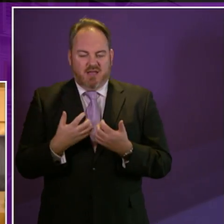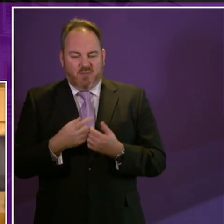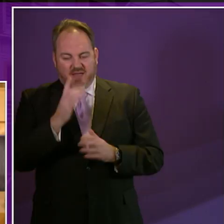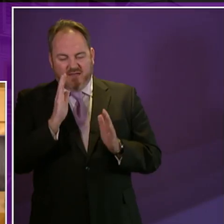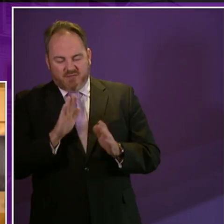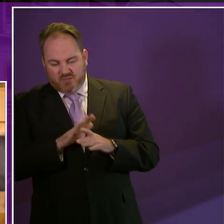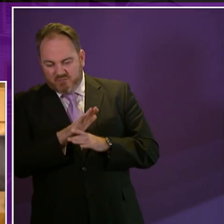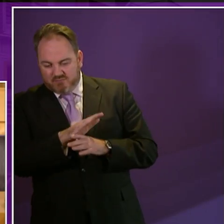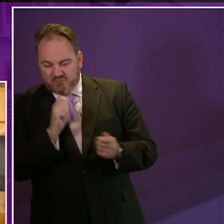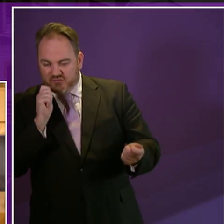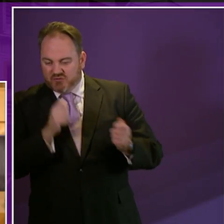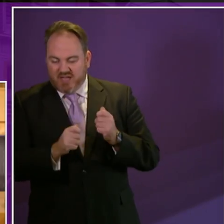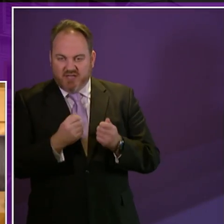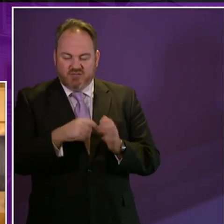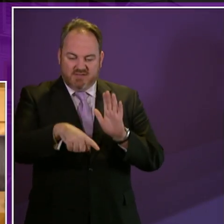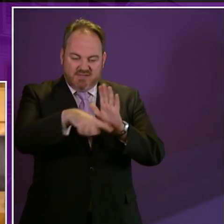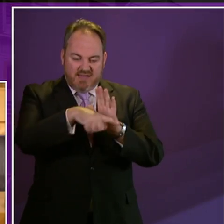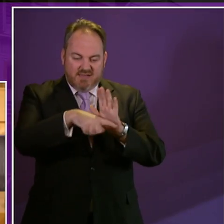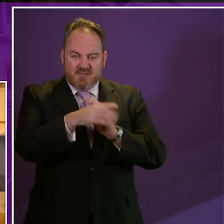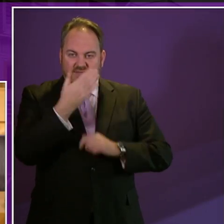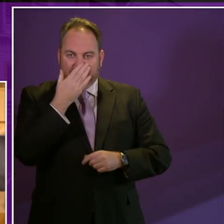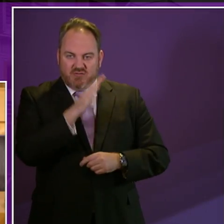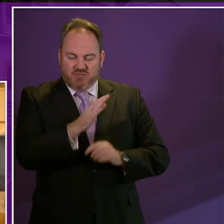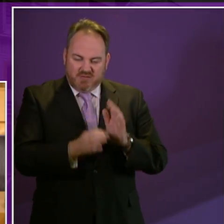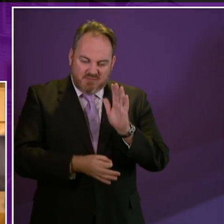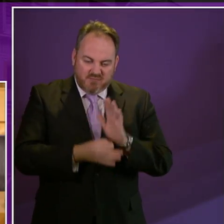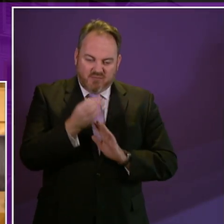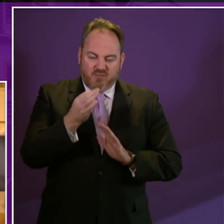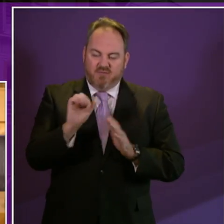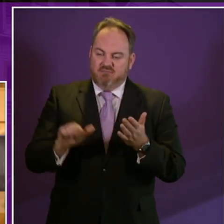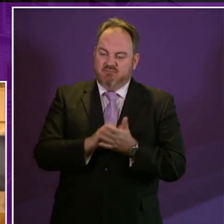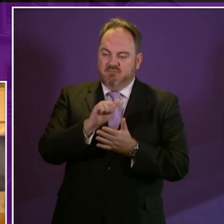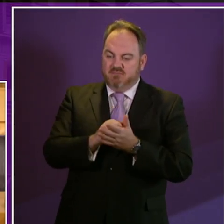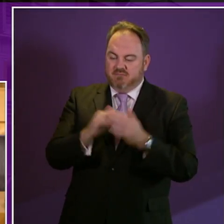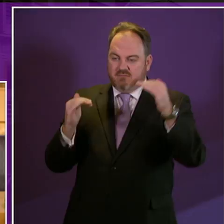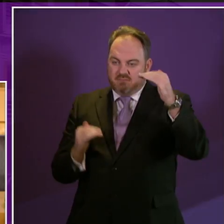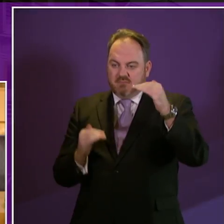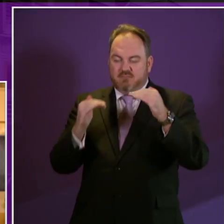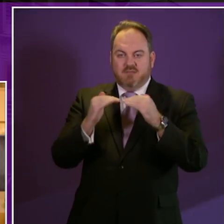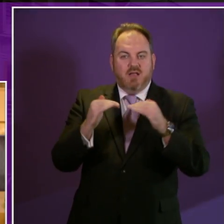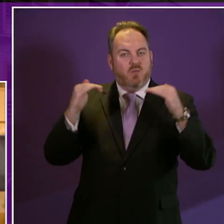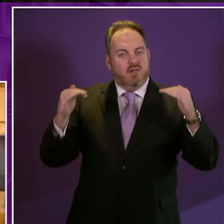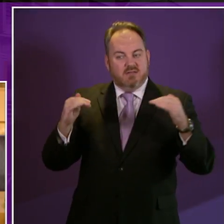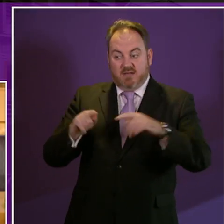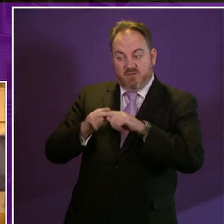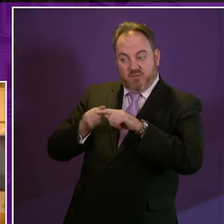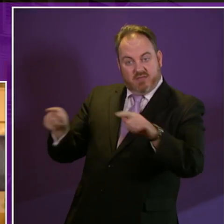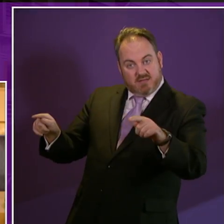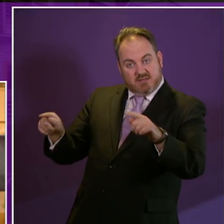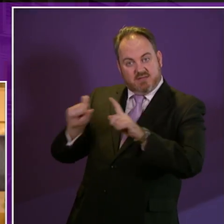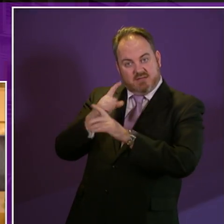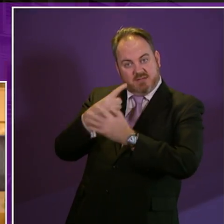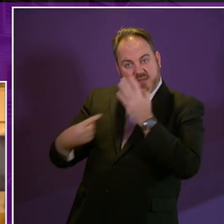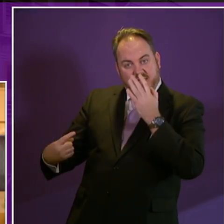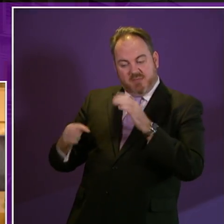attitudes and creating equality for that 1 million plus group I welcome the fact that we are discussing the